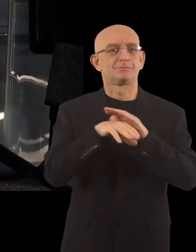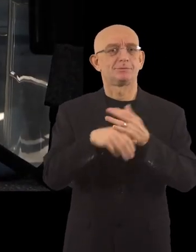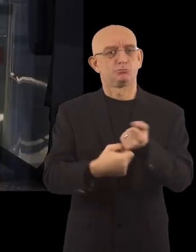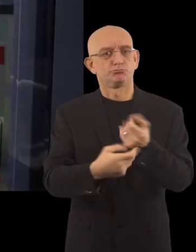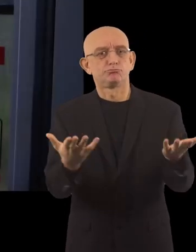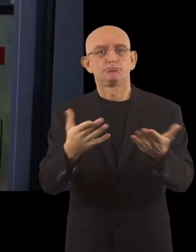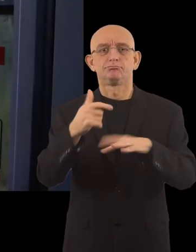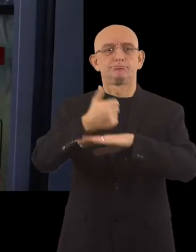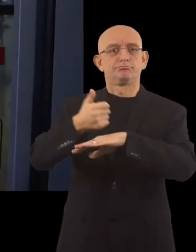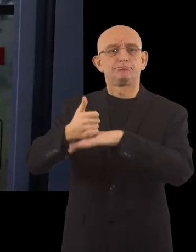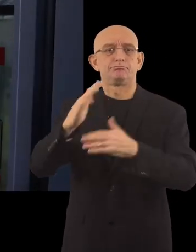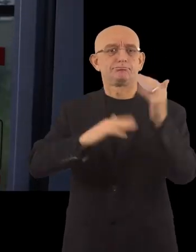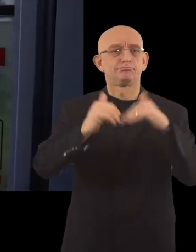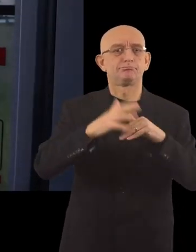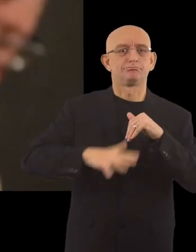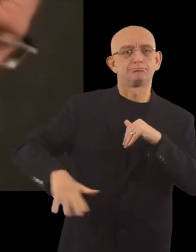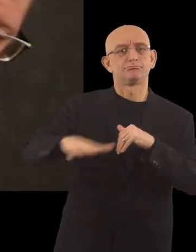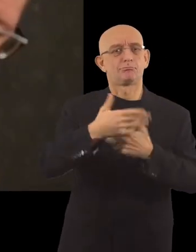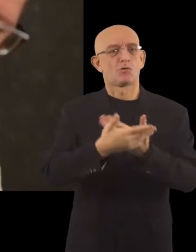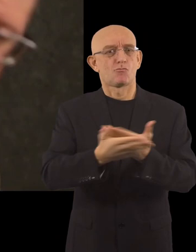to facilities and spaces for all.